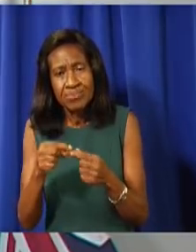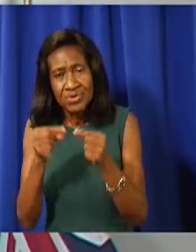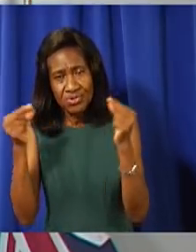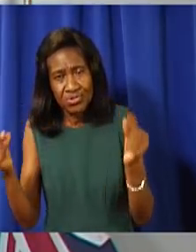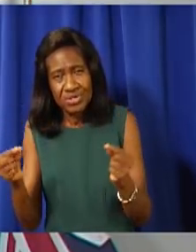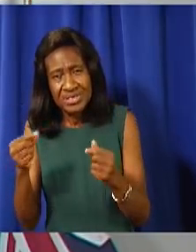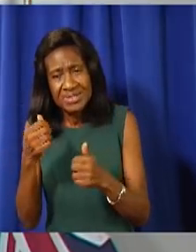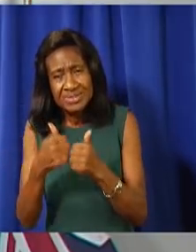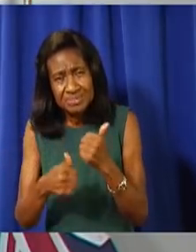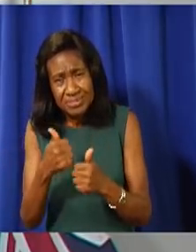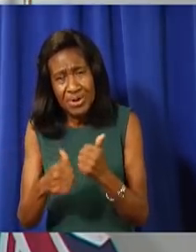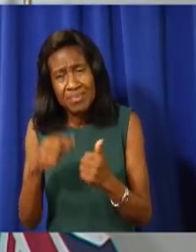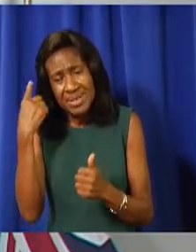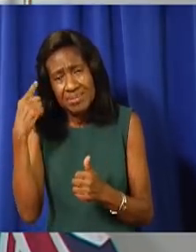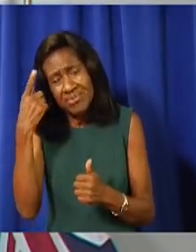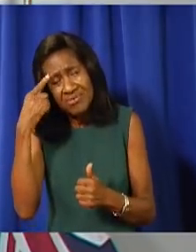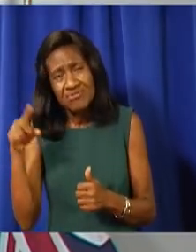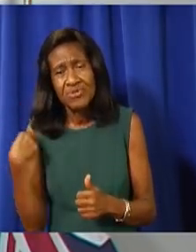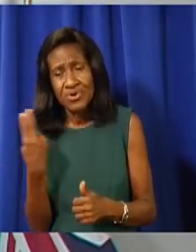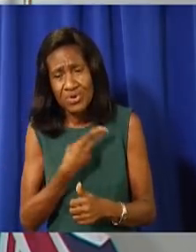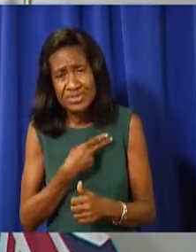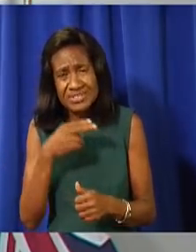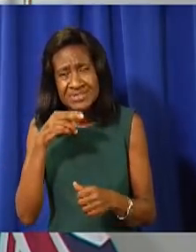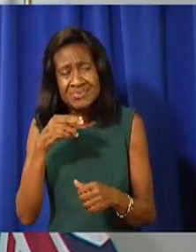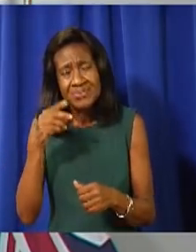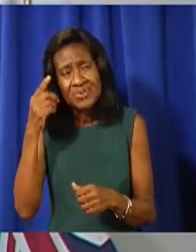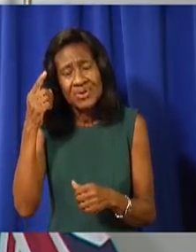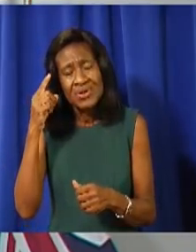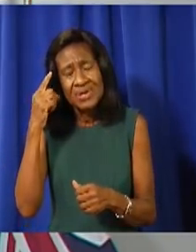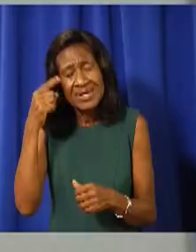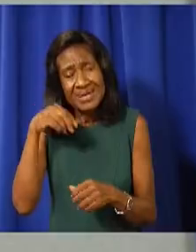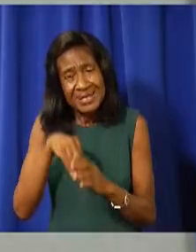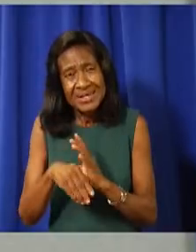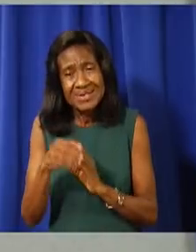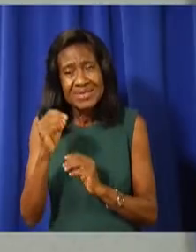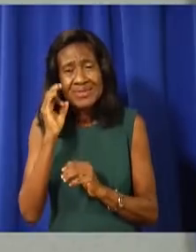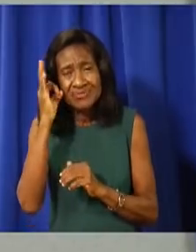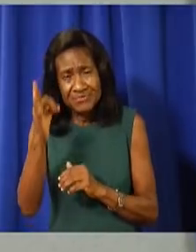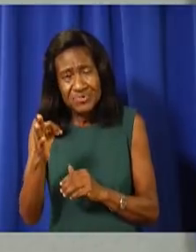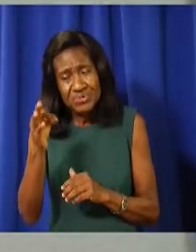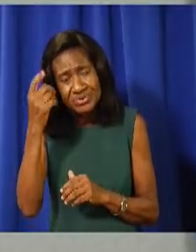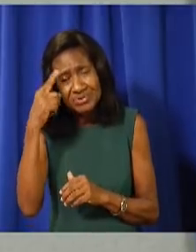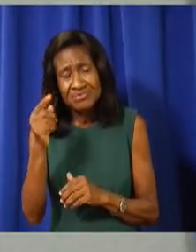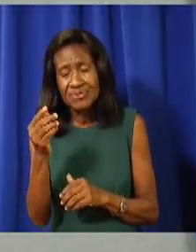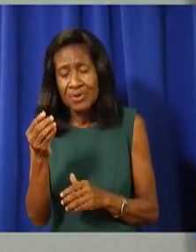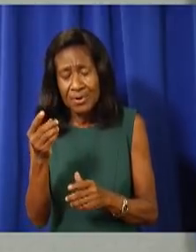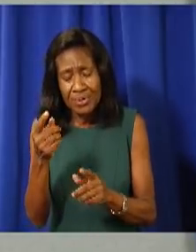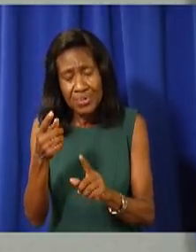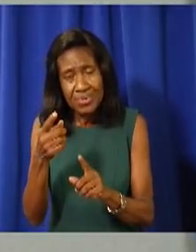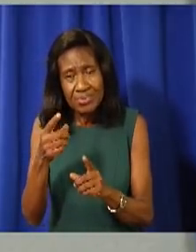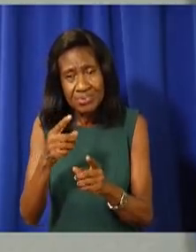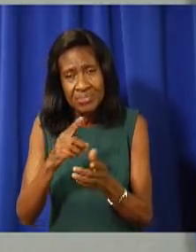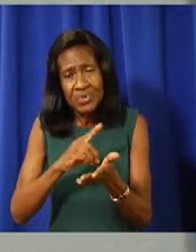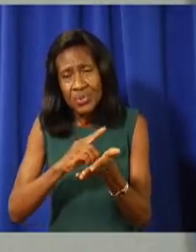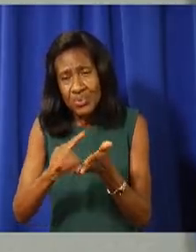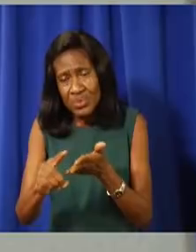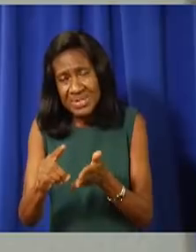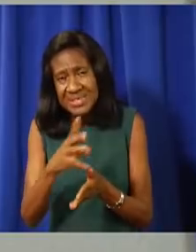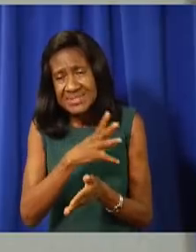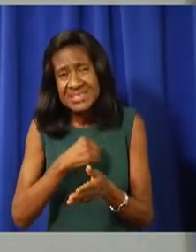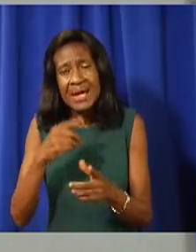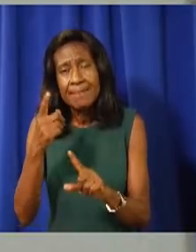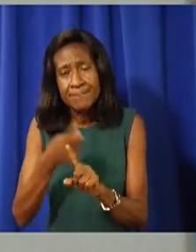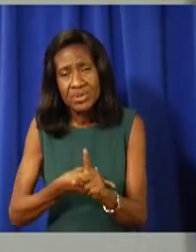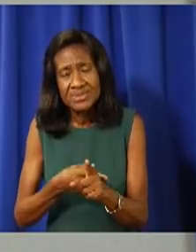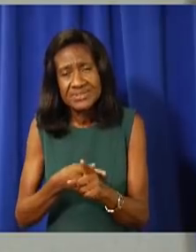Well, months or weeks, I think. I suppose weeks first and then months down. let's break it down into